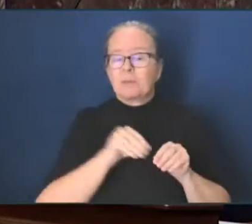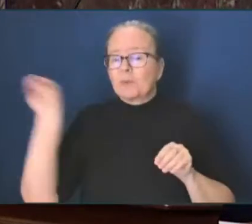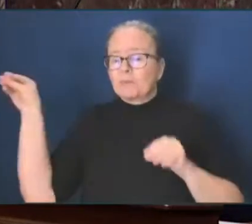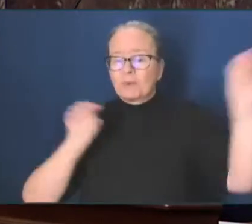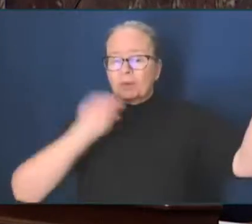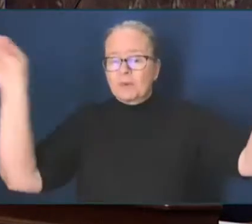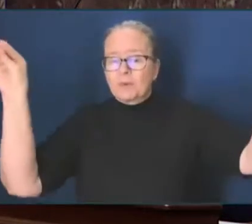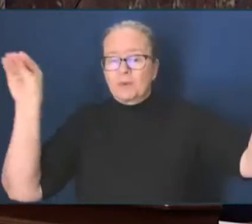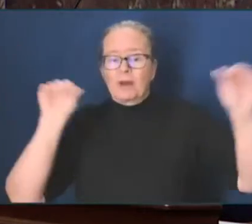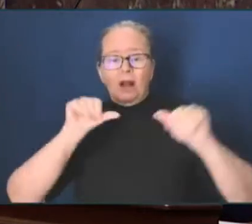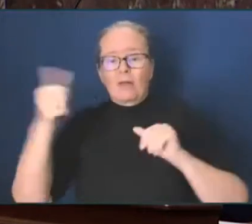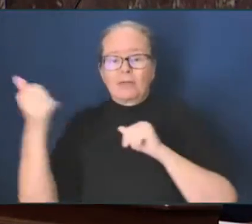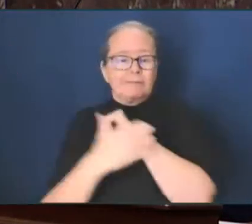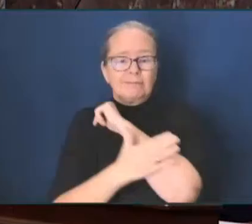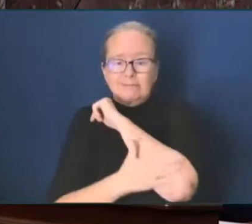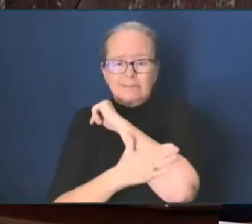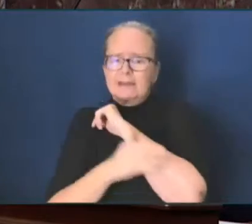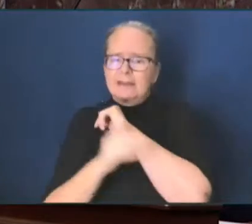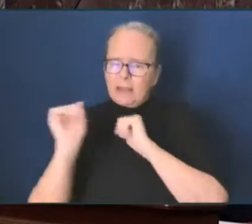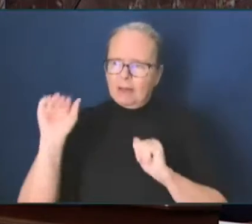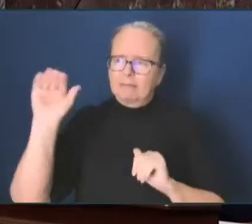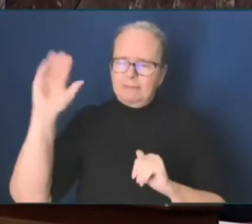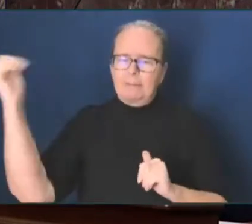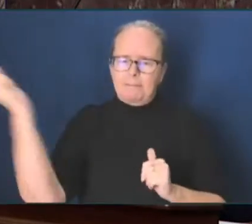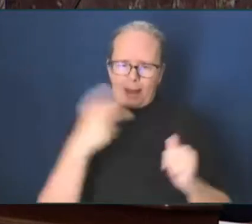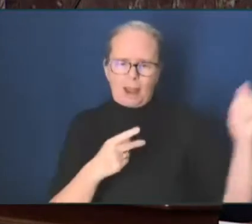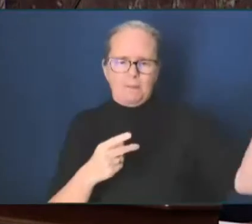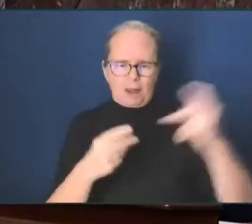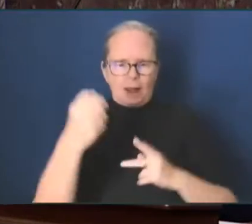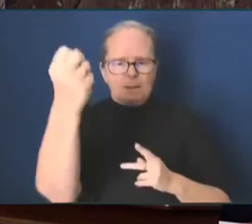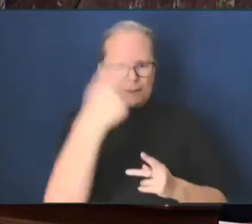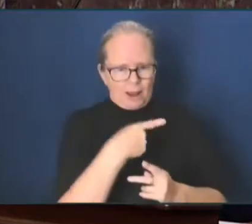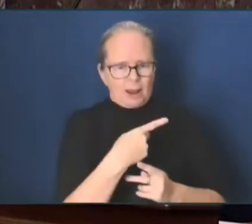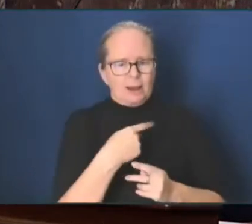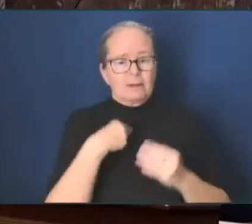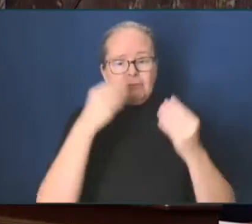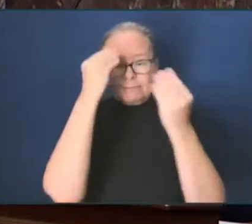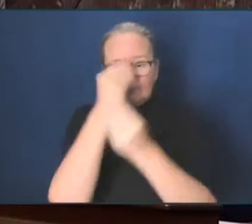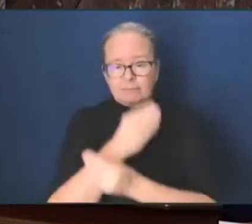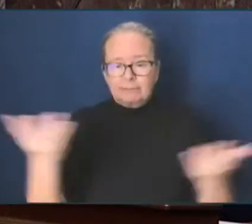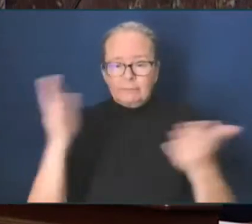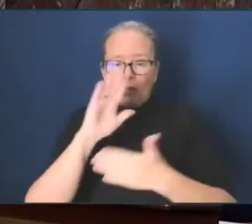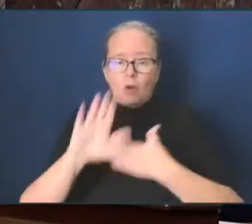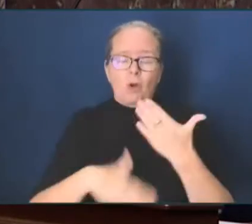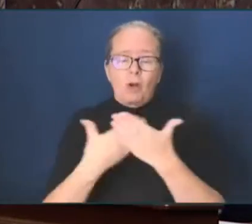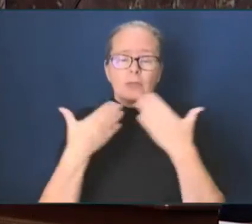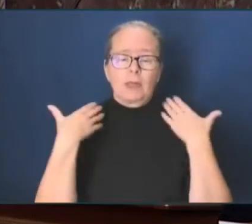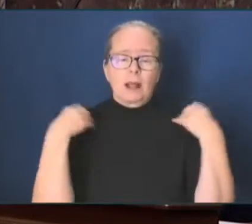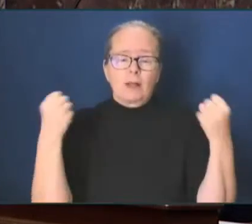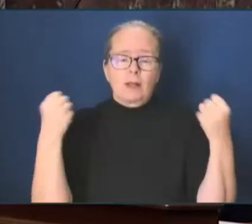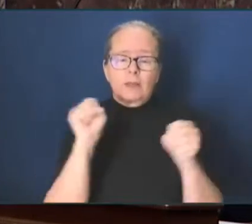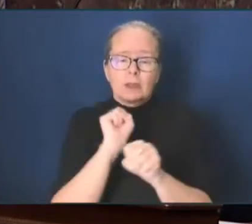workers who have been repatriated, welcome home. Today's celebration, however,